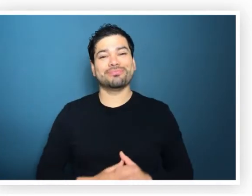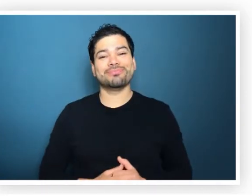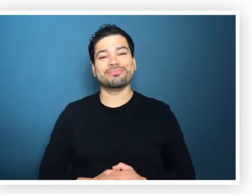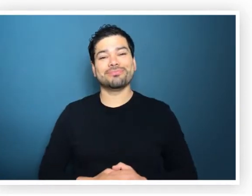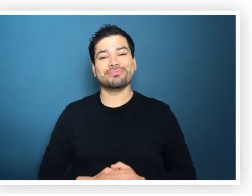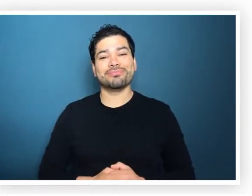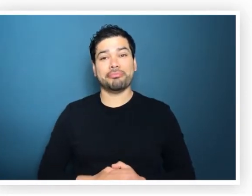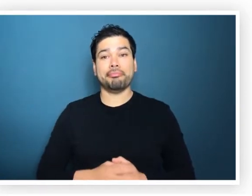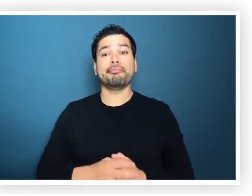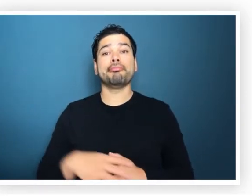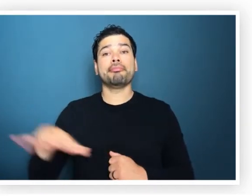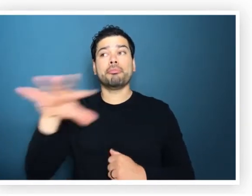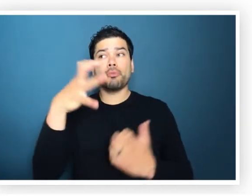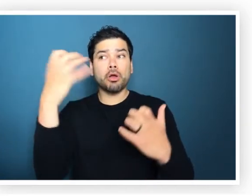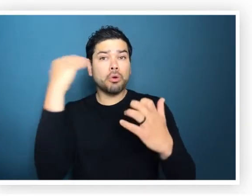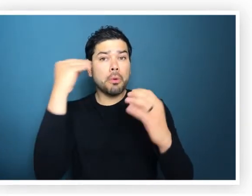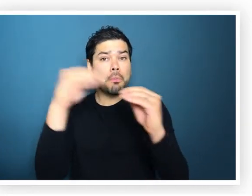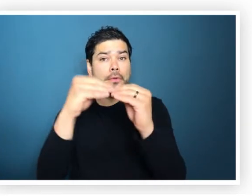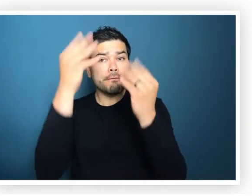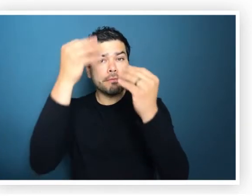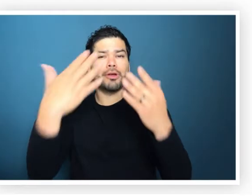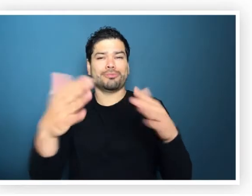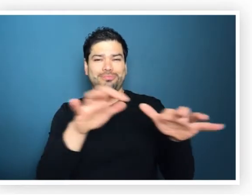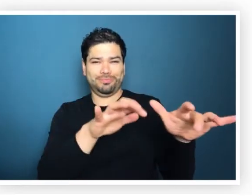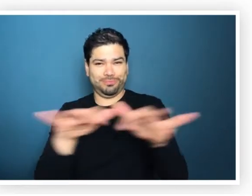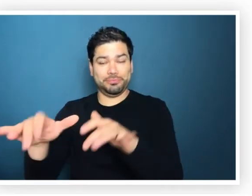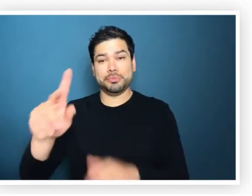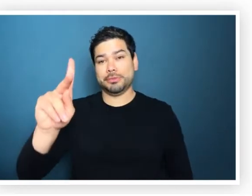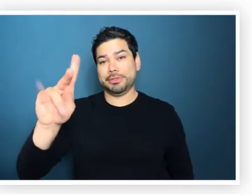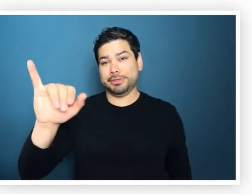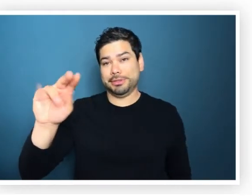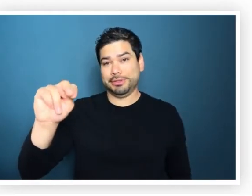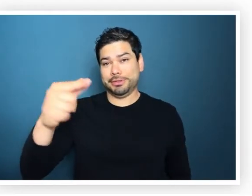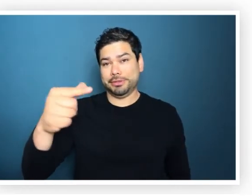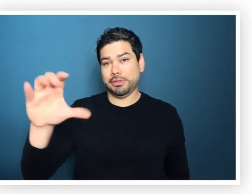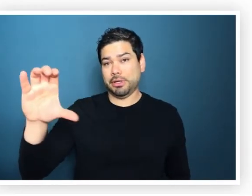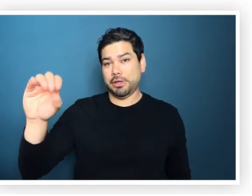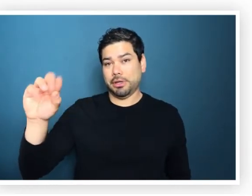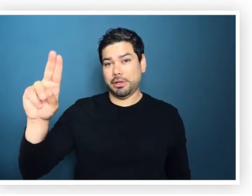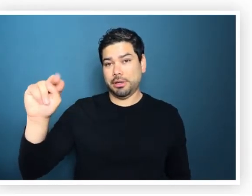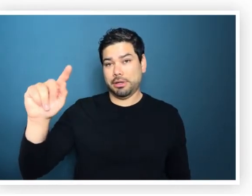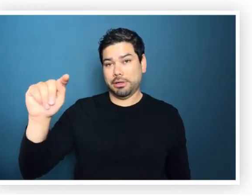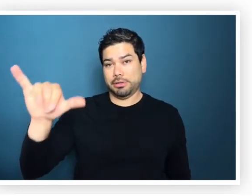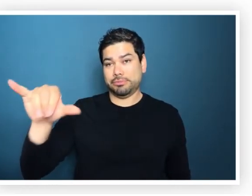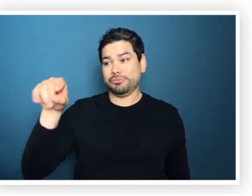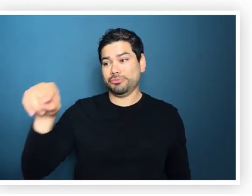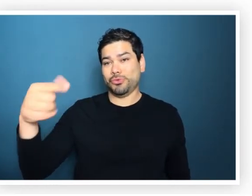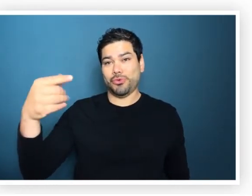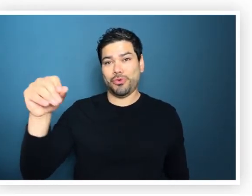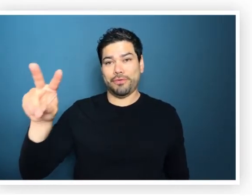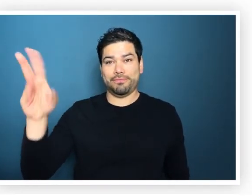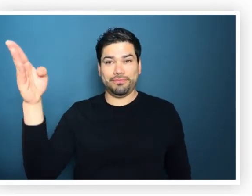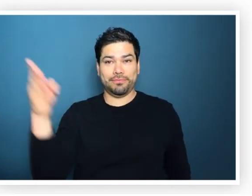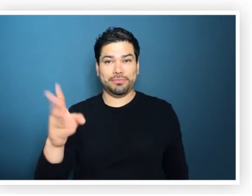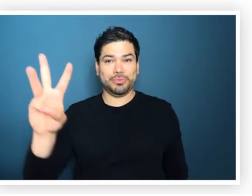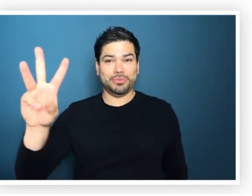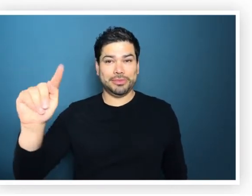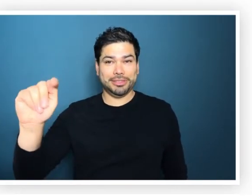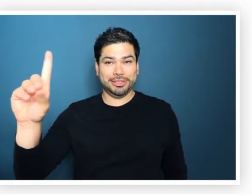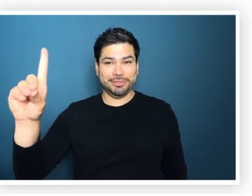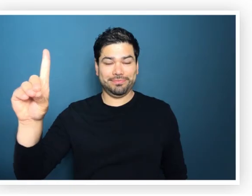Learn about the King County Wastewater Treatment Division at kingcounty.gov forward slash WTD.